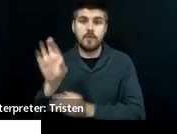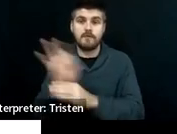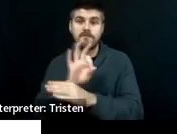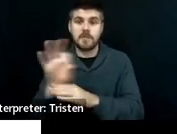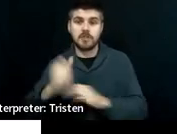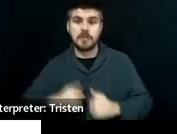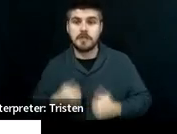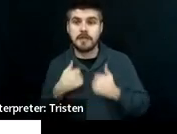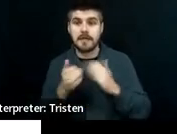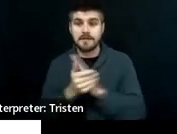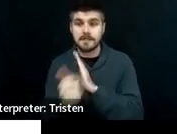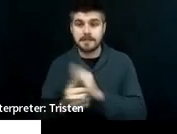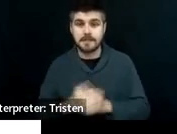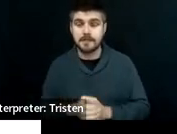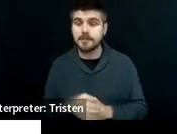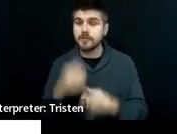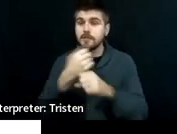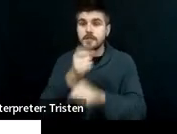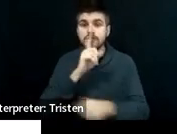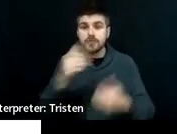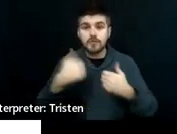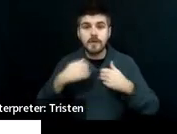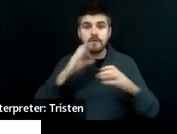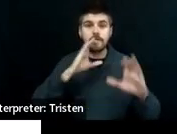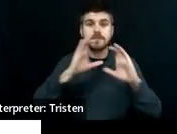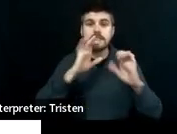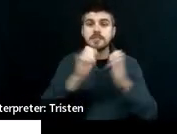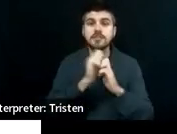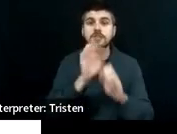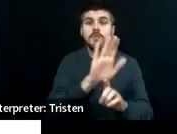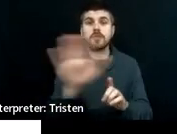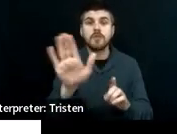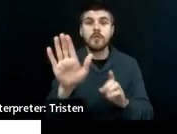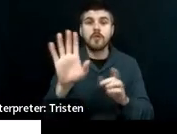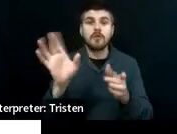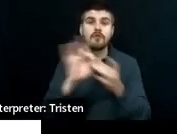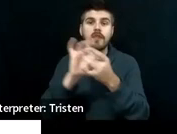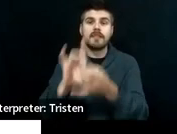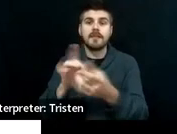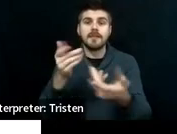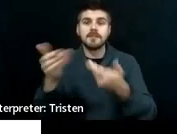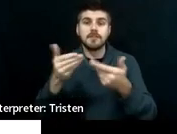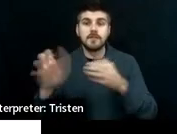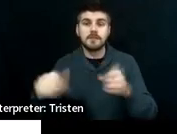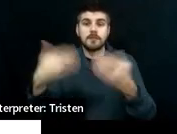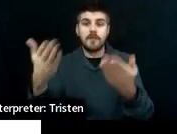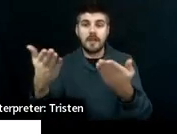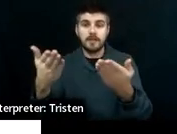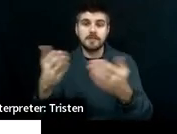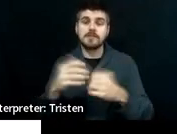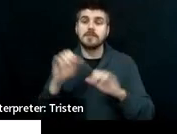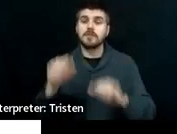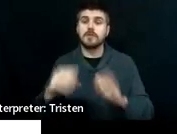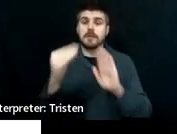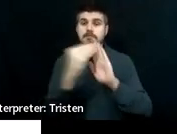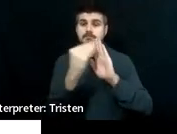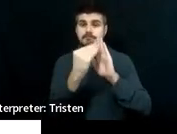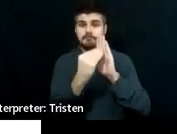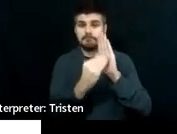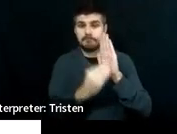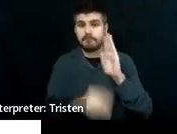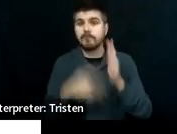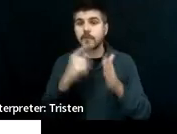stuff. So make sure to have conversations with your related service providers so that you can document what your students are doing.